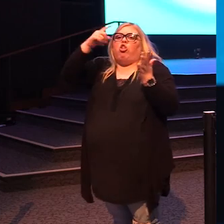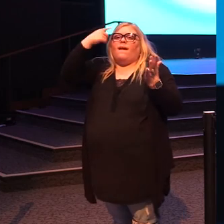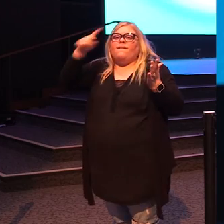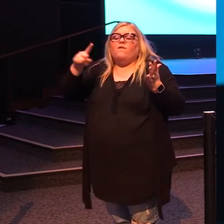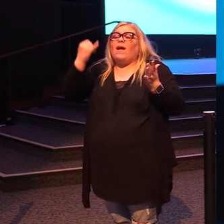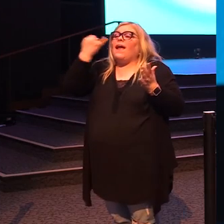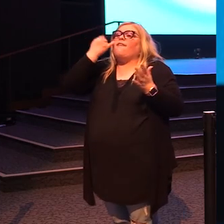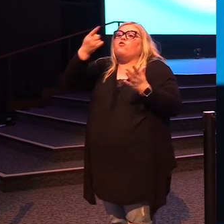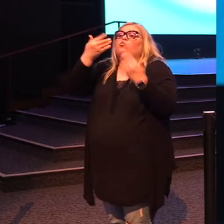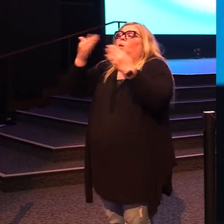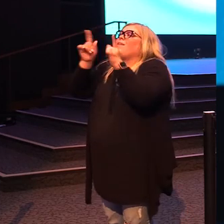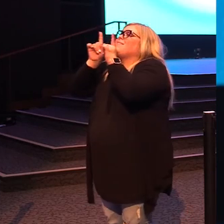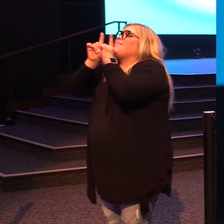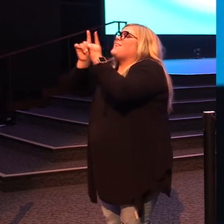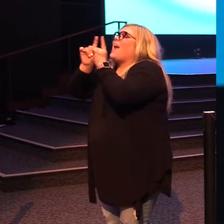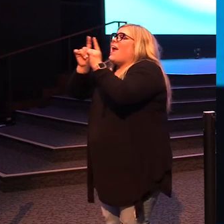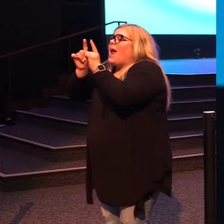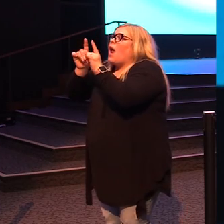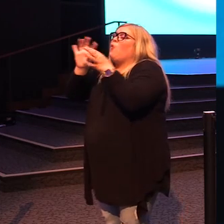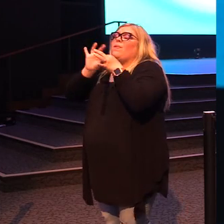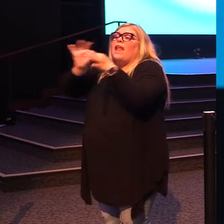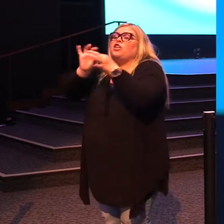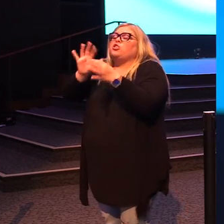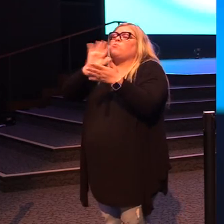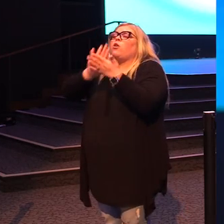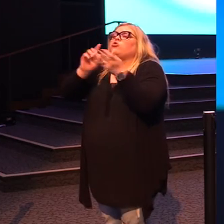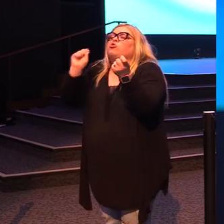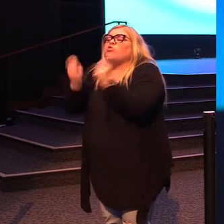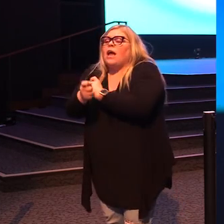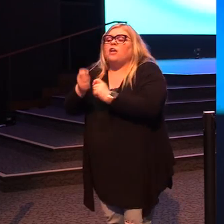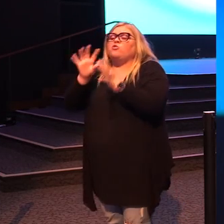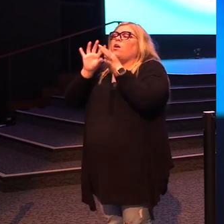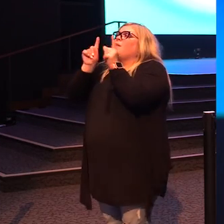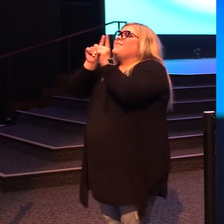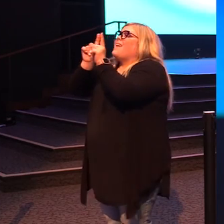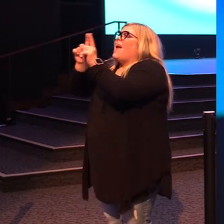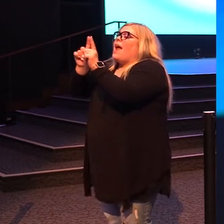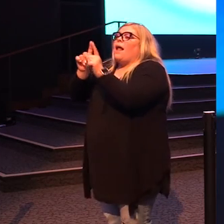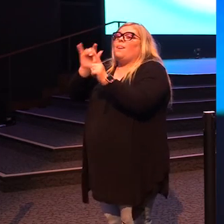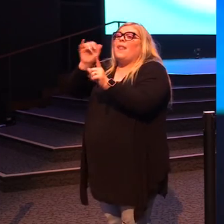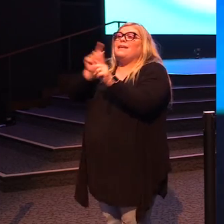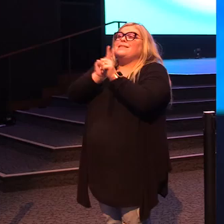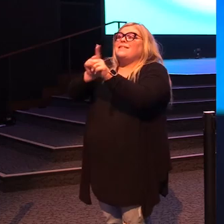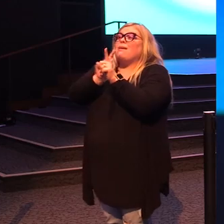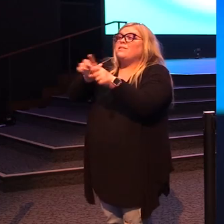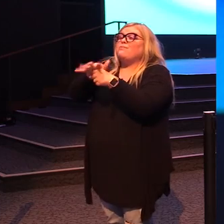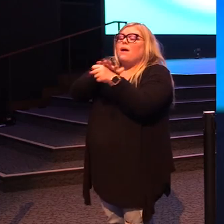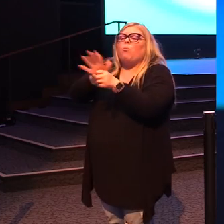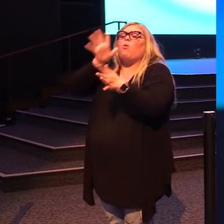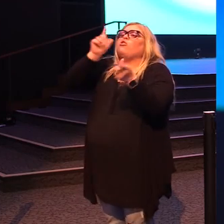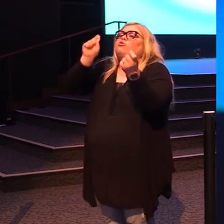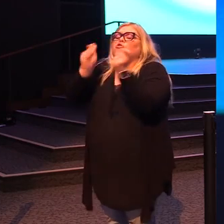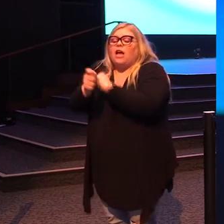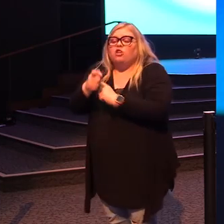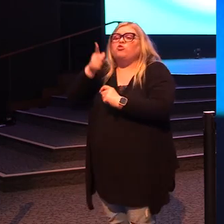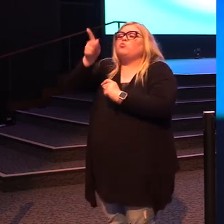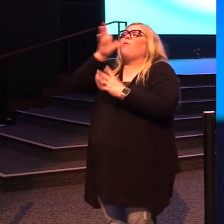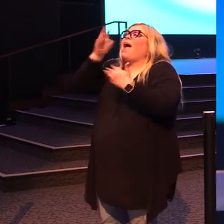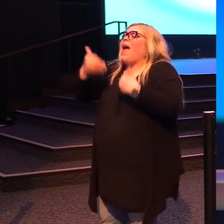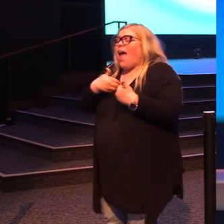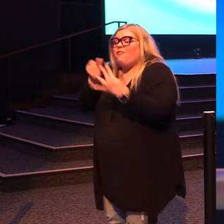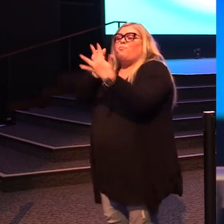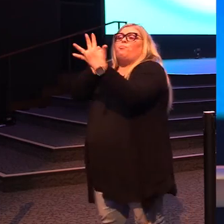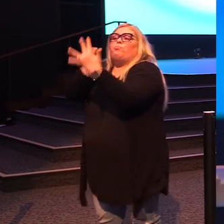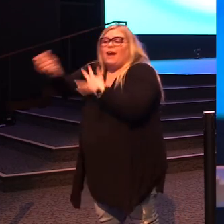stay, you're going to find what you're looking for relationally. You're to find what you're looking for in that discipleship area. You're going to find the breakthrough